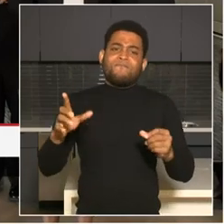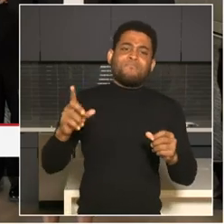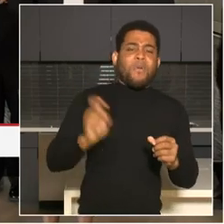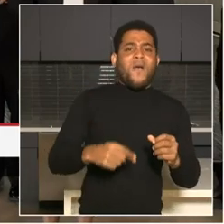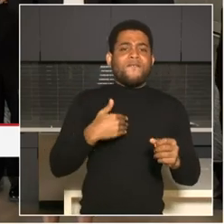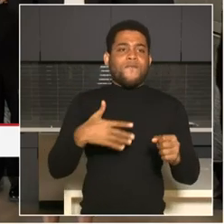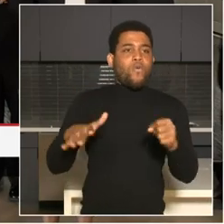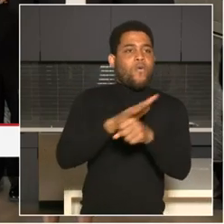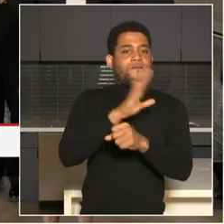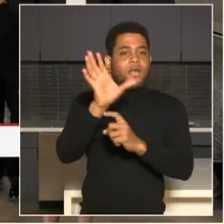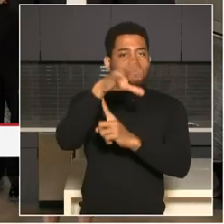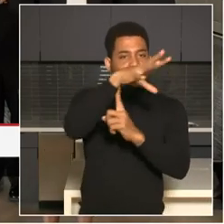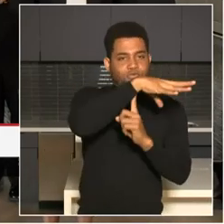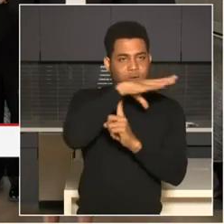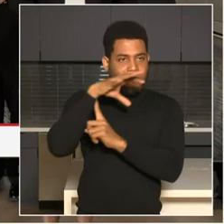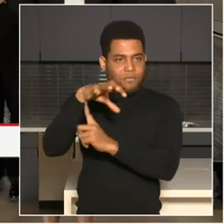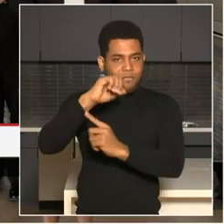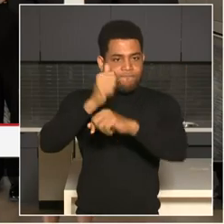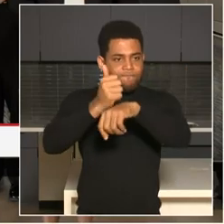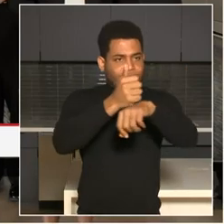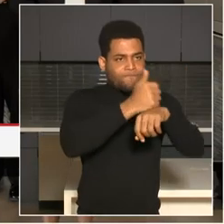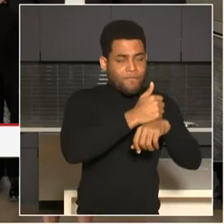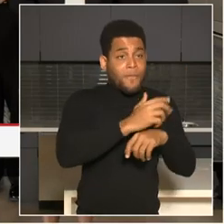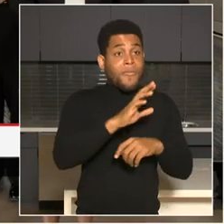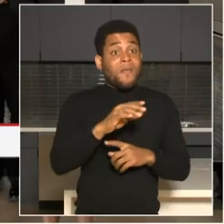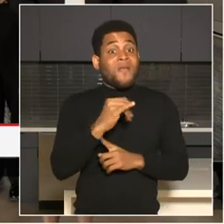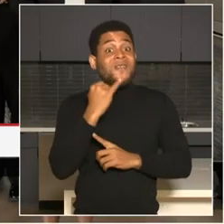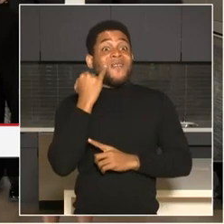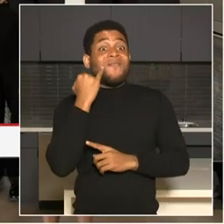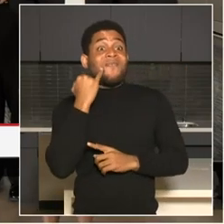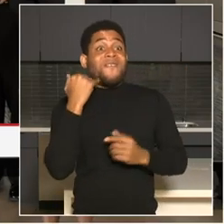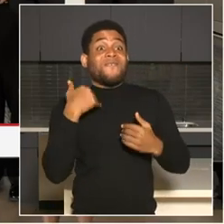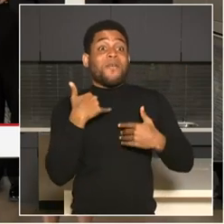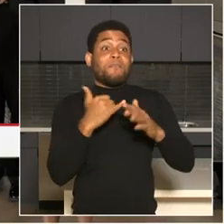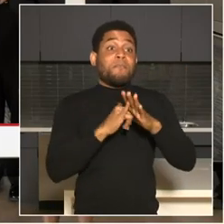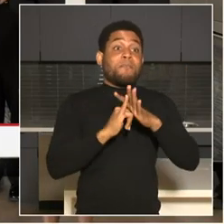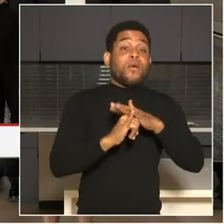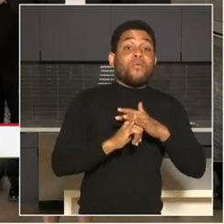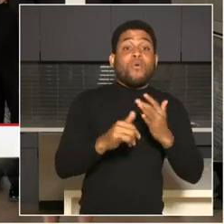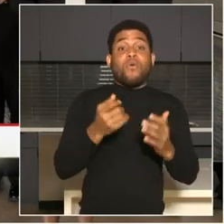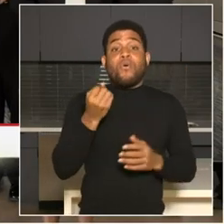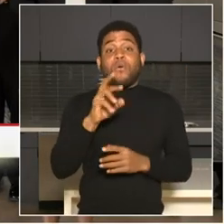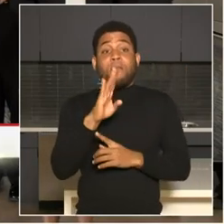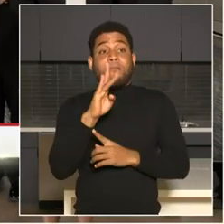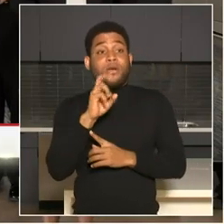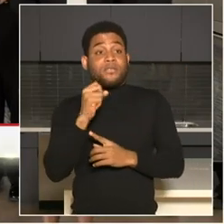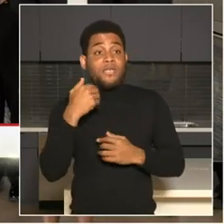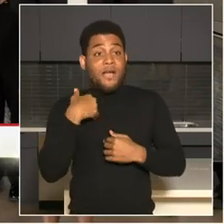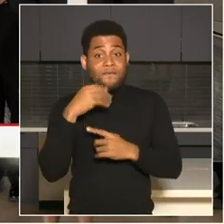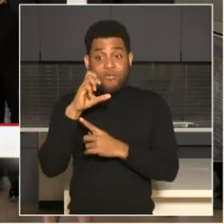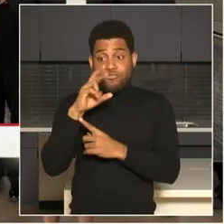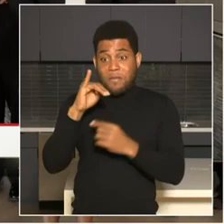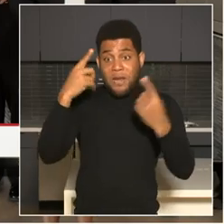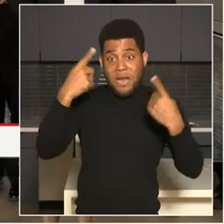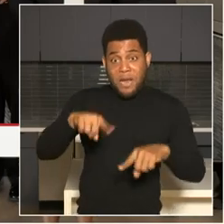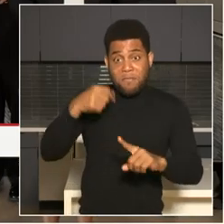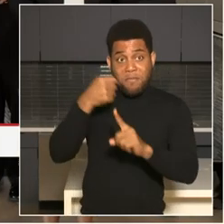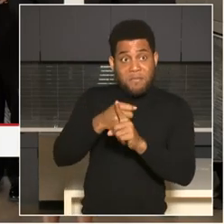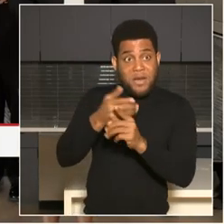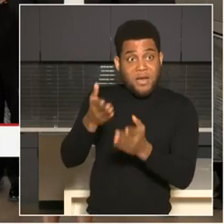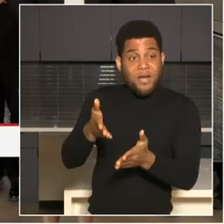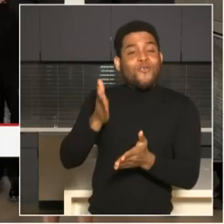or on a platform or a train, that there's going to be good video. Uh, and we want, we want other places.